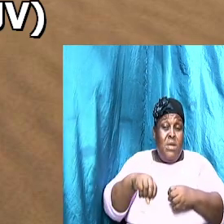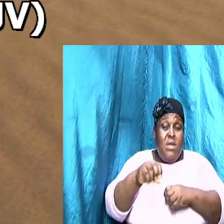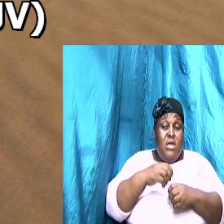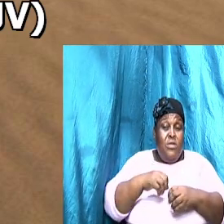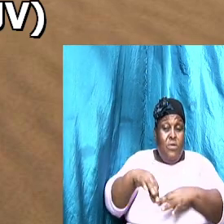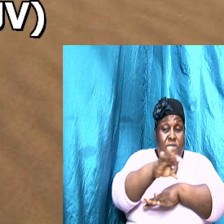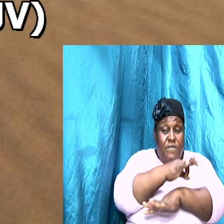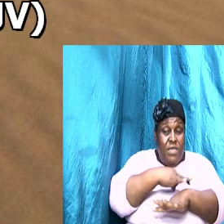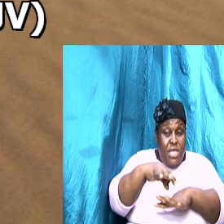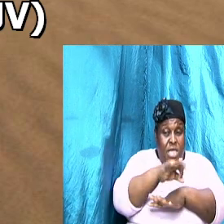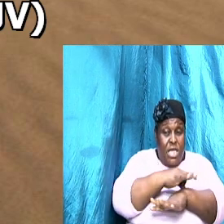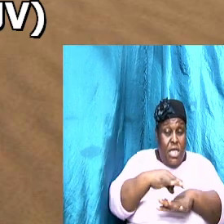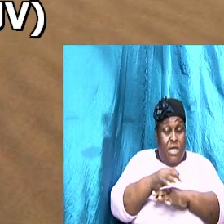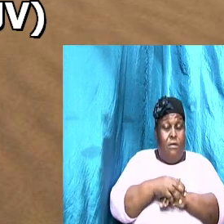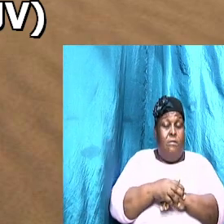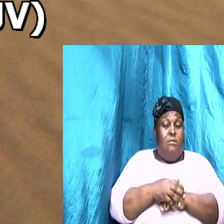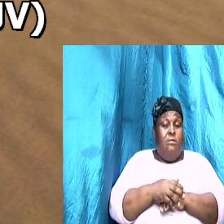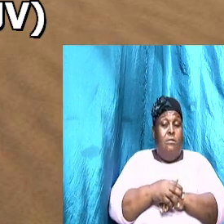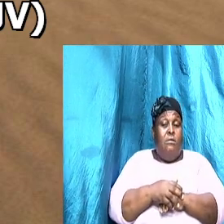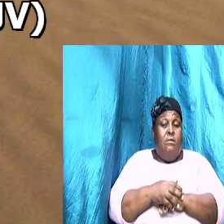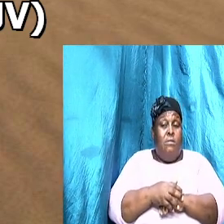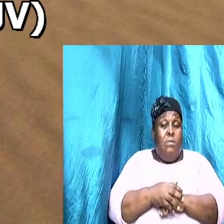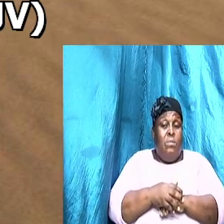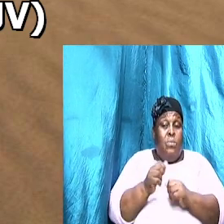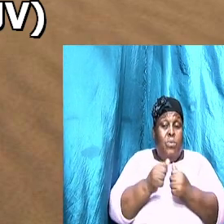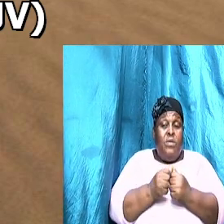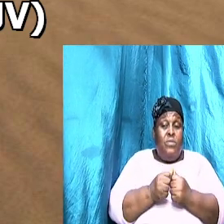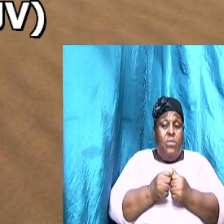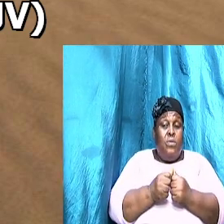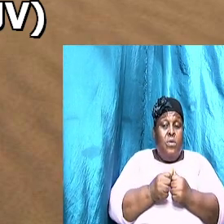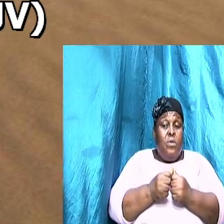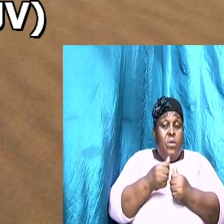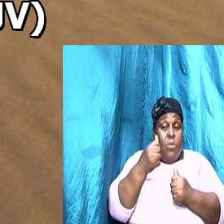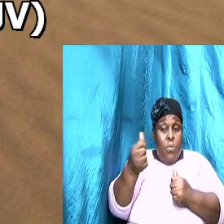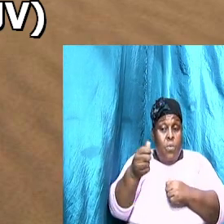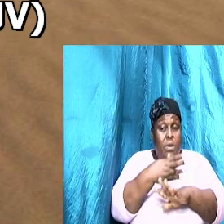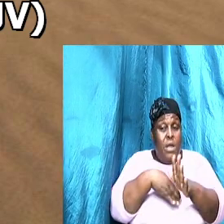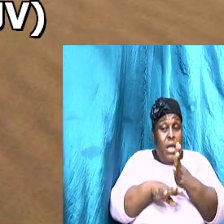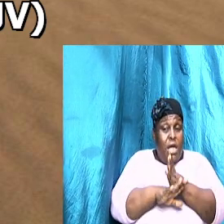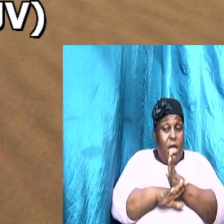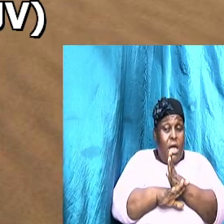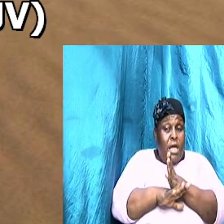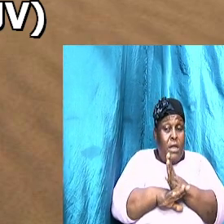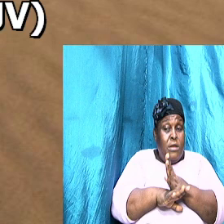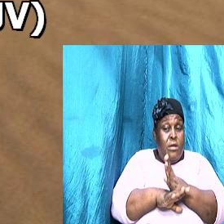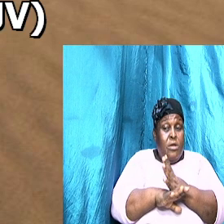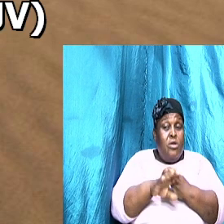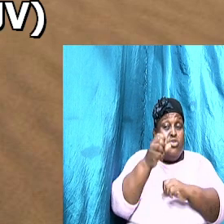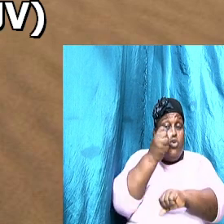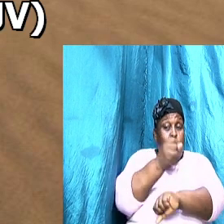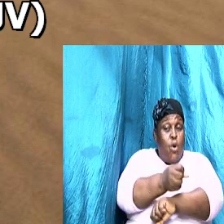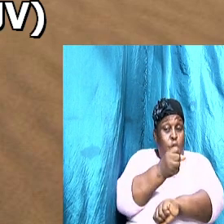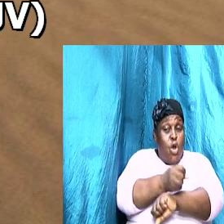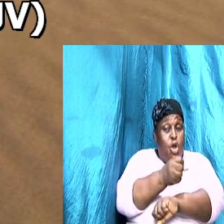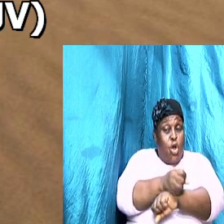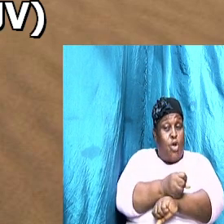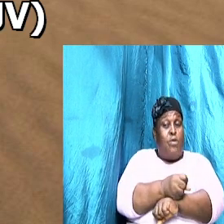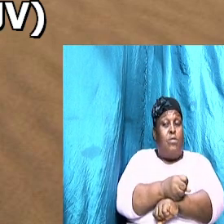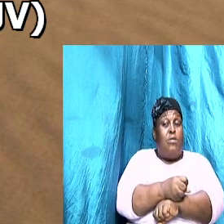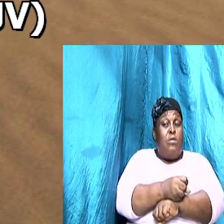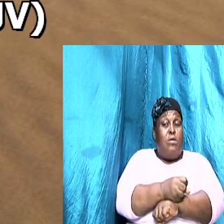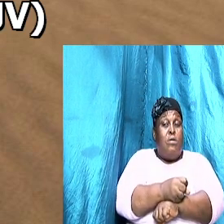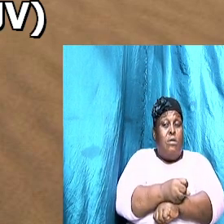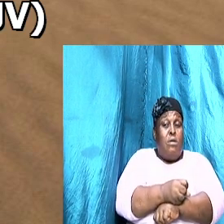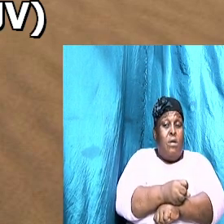a business venture now because with her own hands the fruit of her hands she plant a